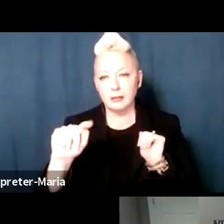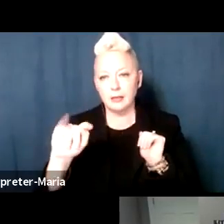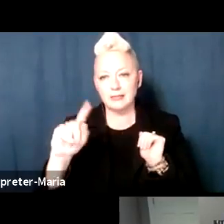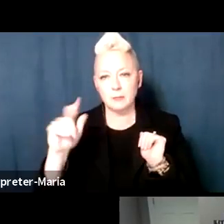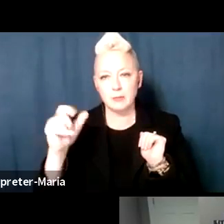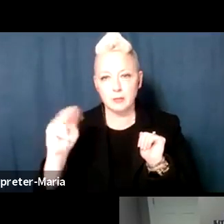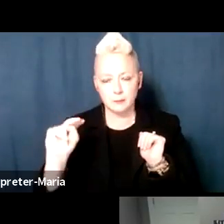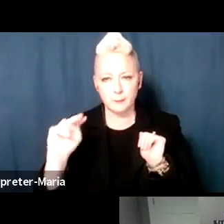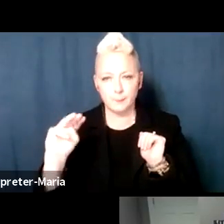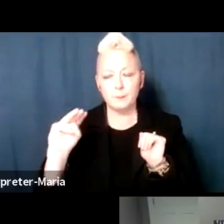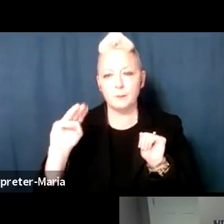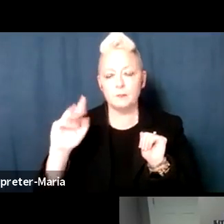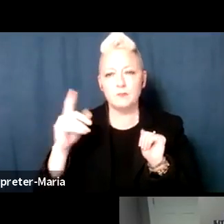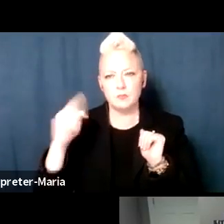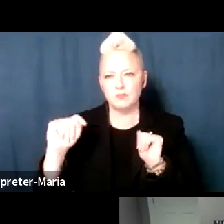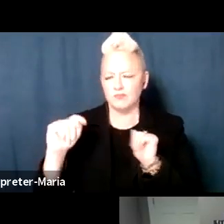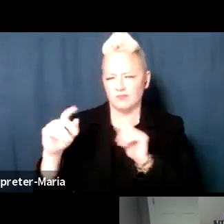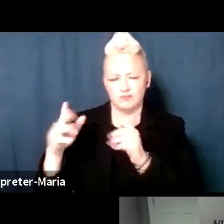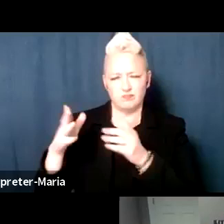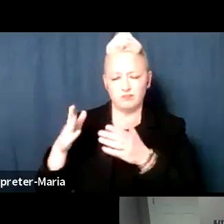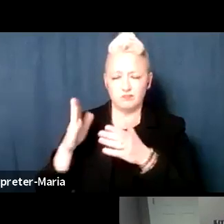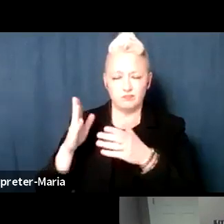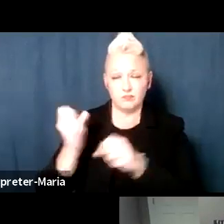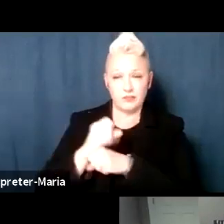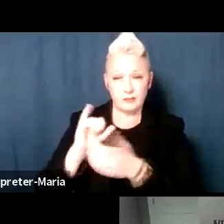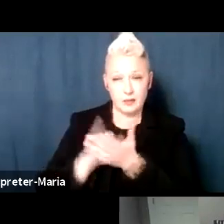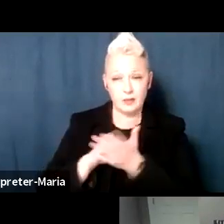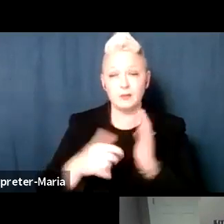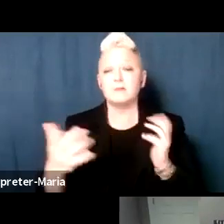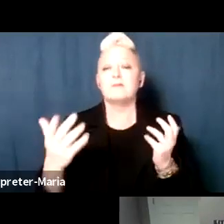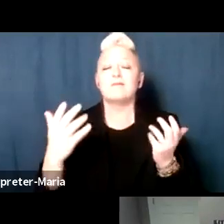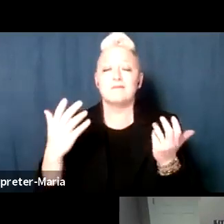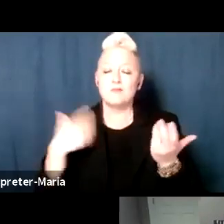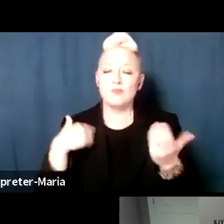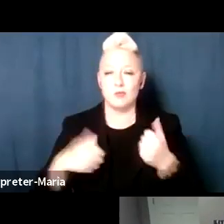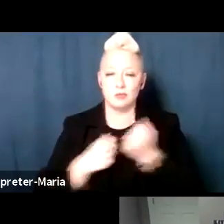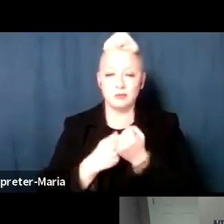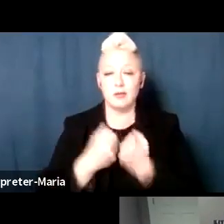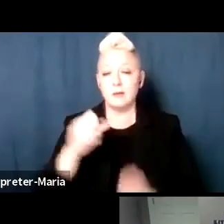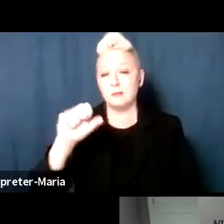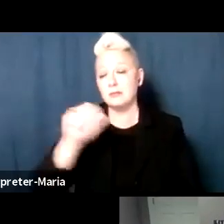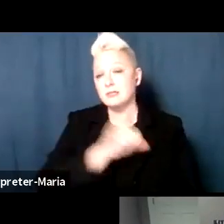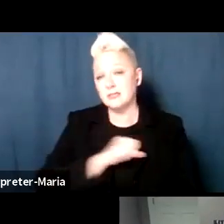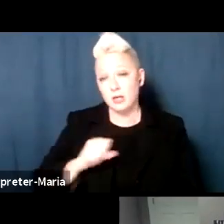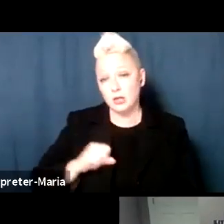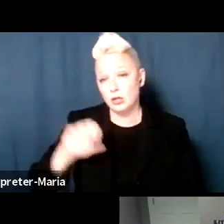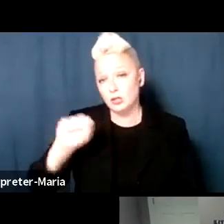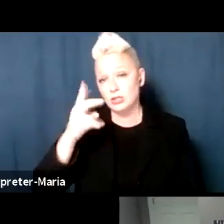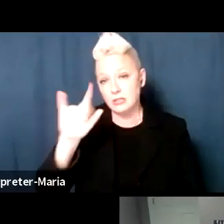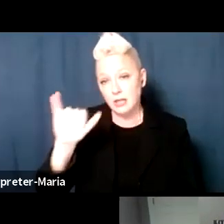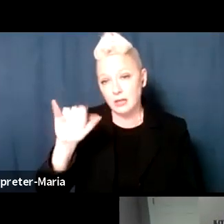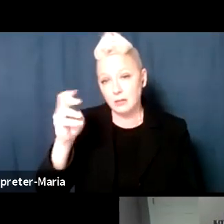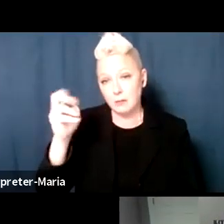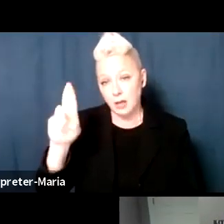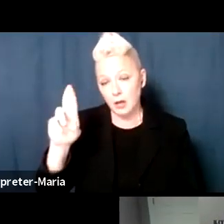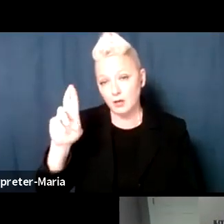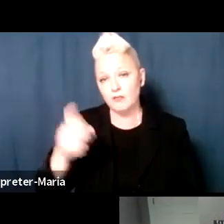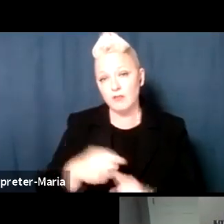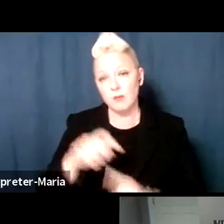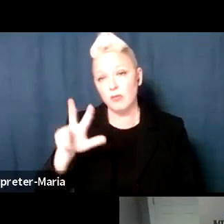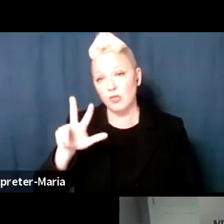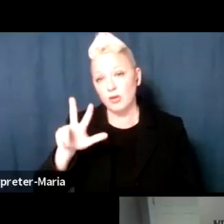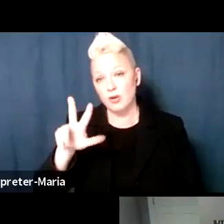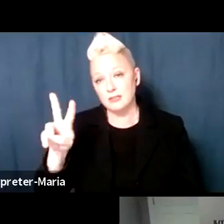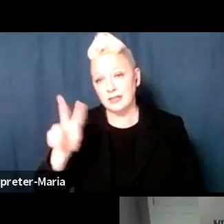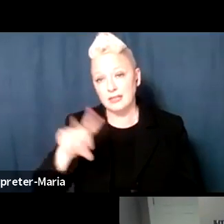that I am proud to host. I'm State Senator Shelley Mayer, Senator from the 37th District. That is sort of what I